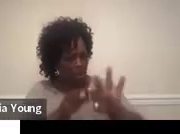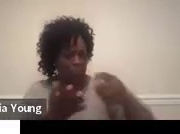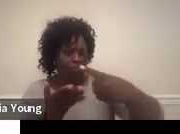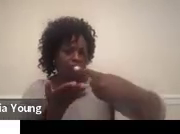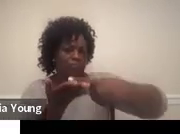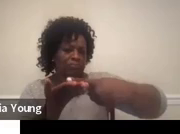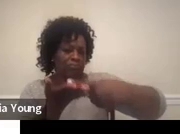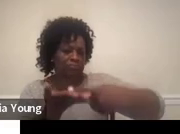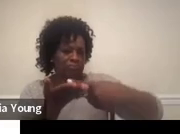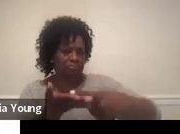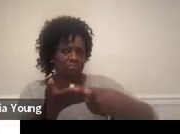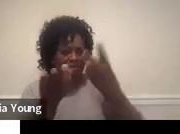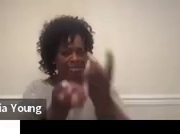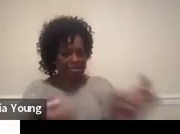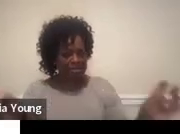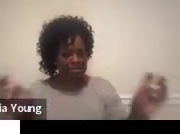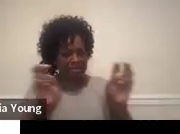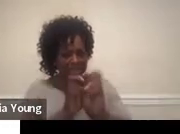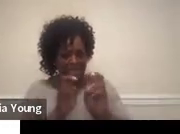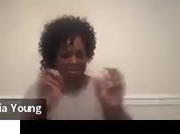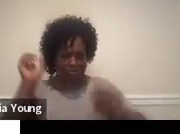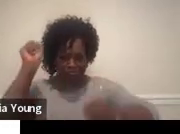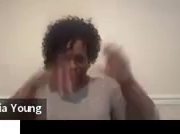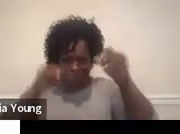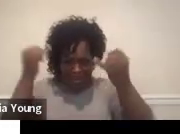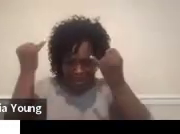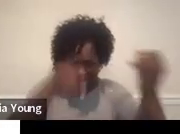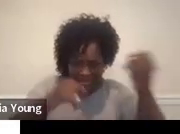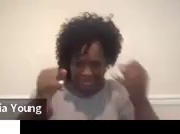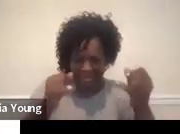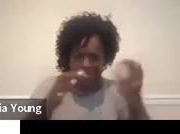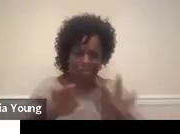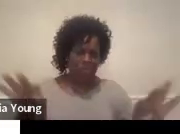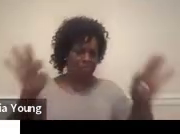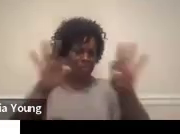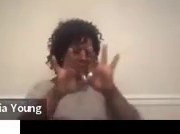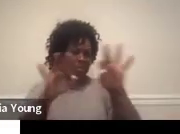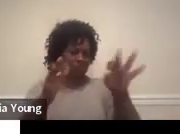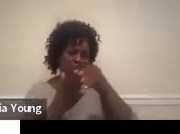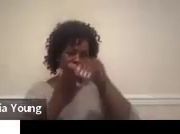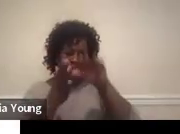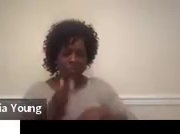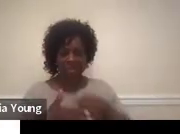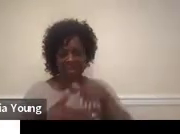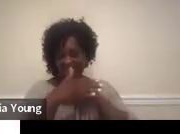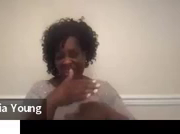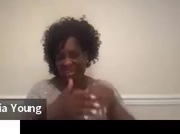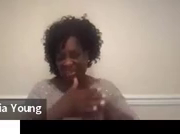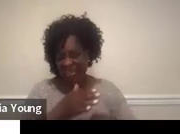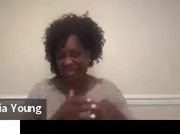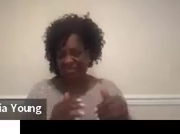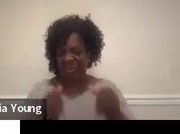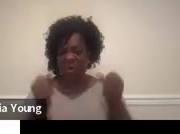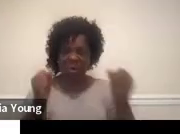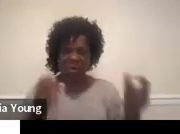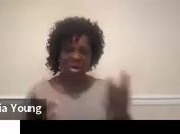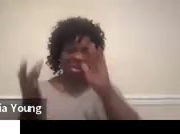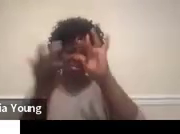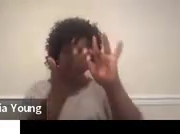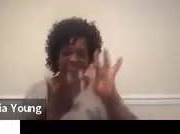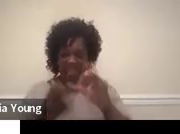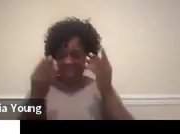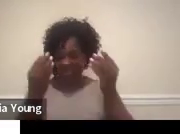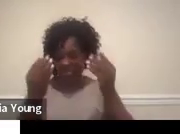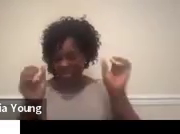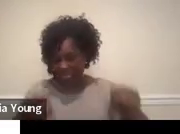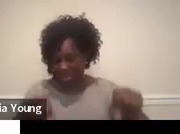those folks at the table and make sure that the child is getting access to all of the resources that they can. Development